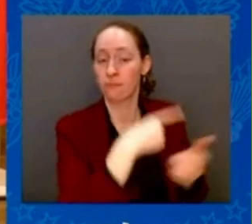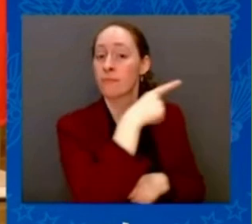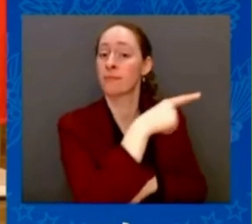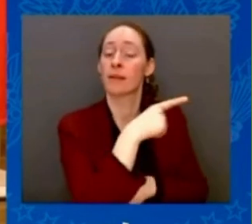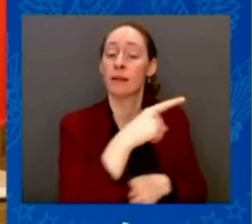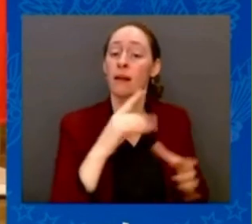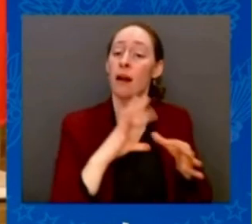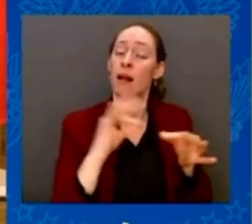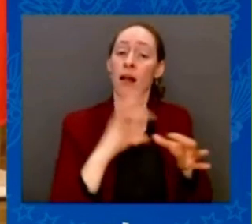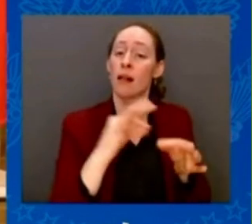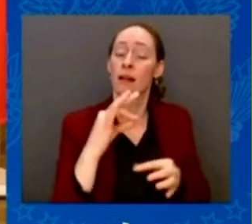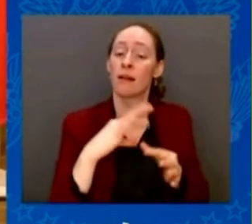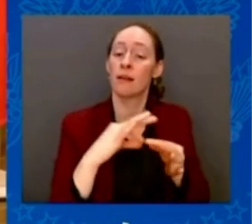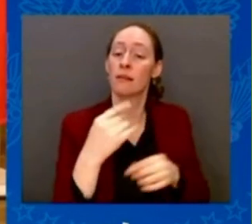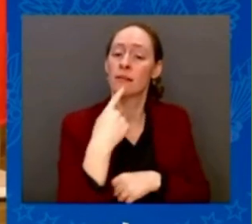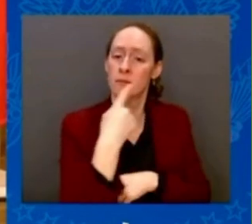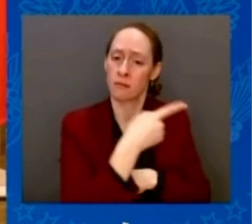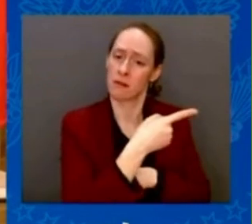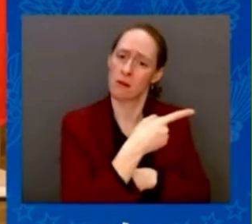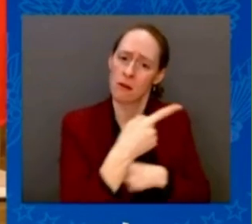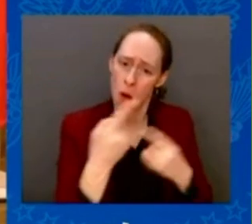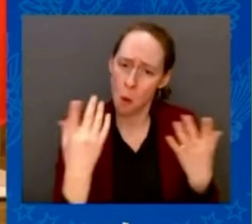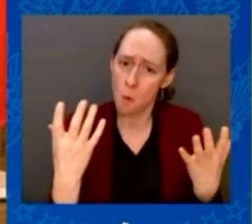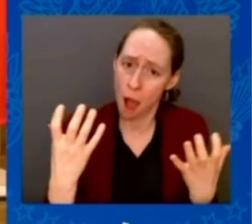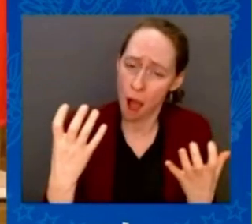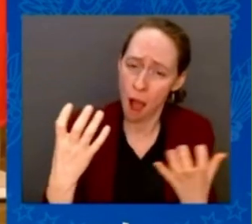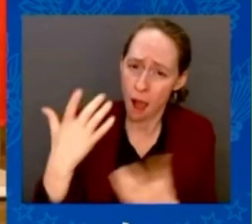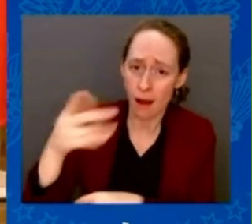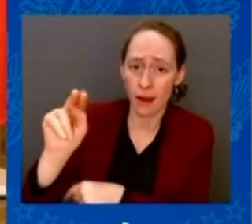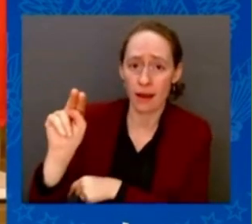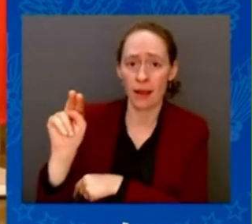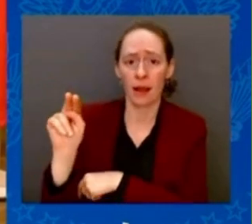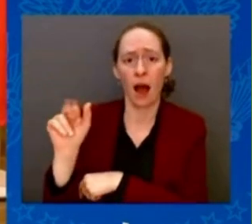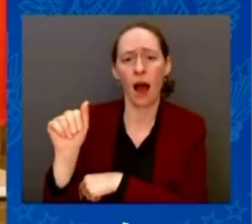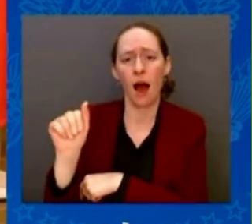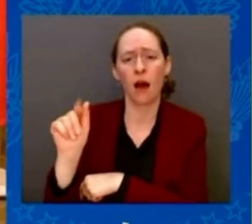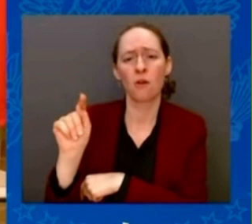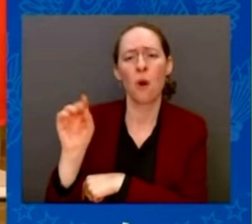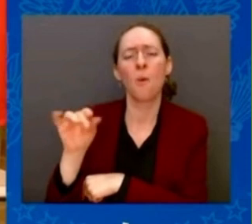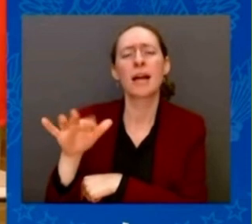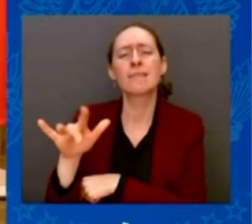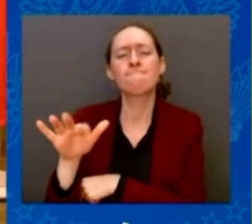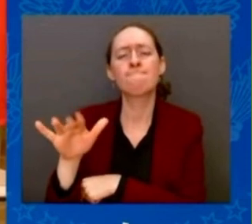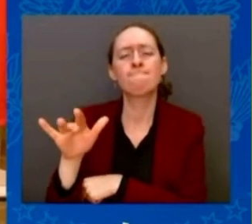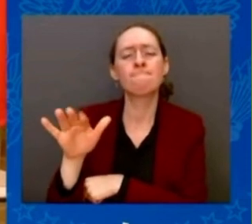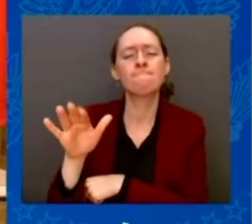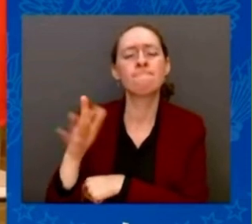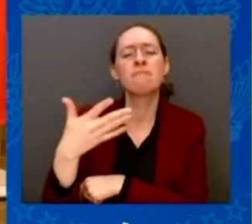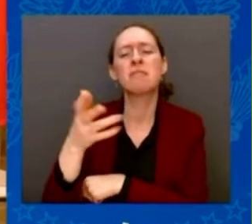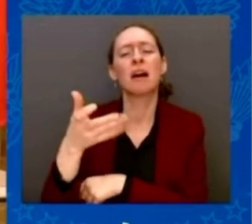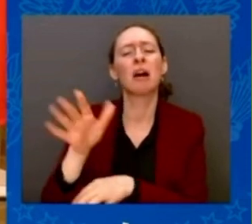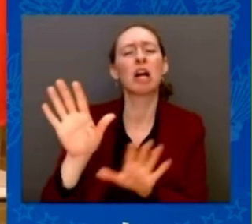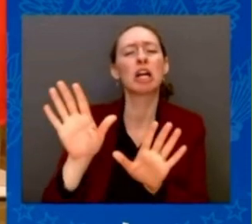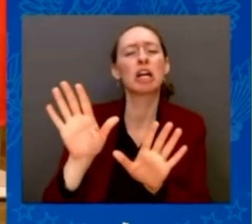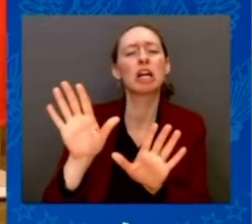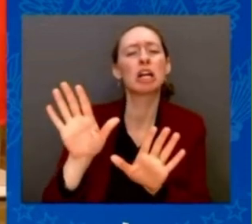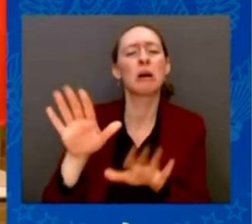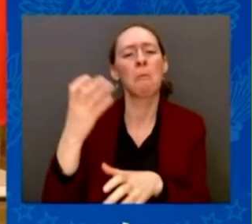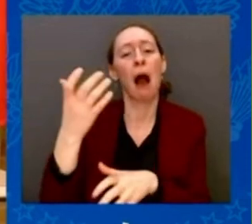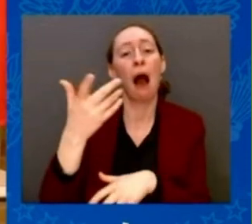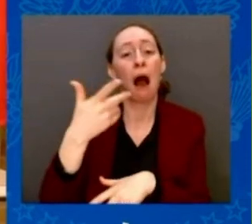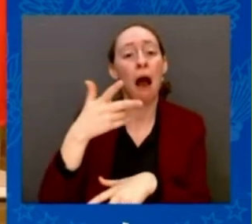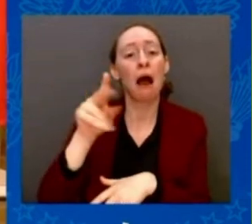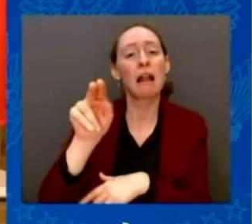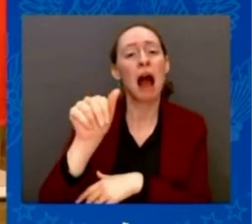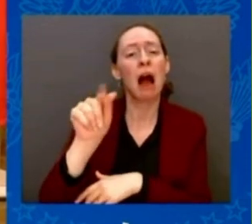you're going to get the NATOization of Finland. Well, happened. Not only are we as strong as we were, we're stronger.